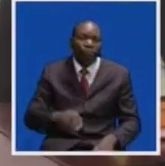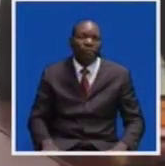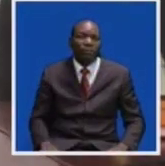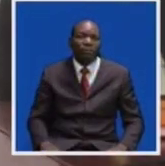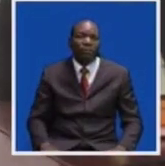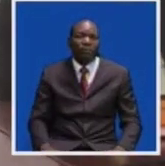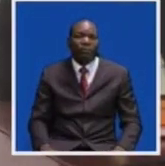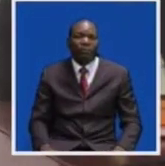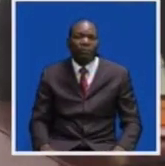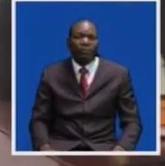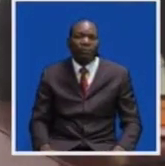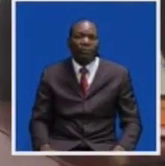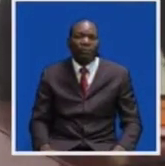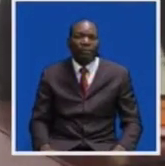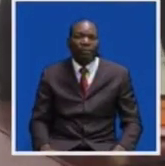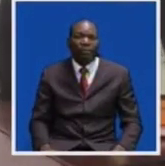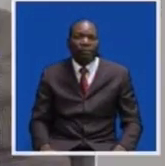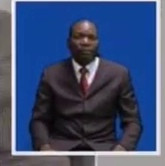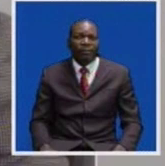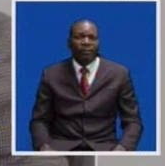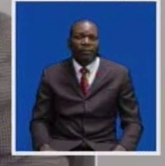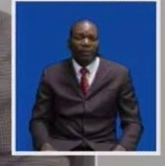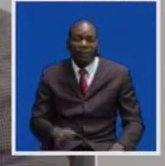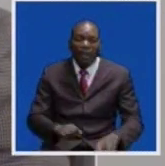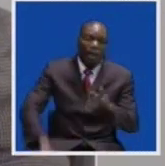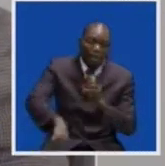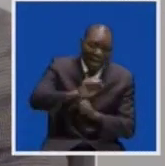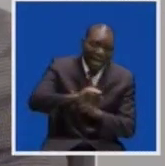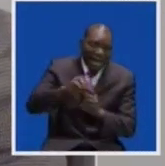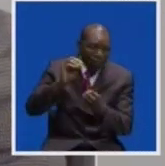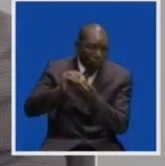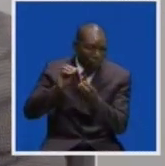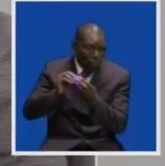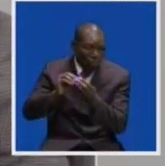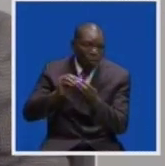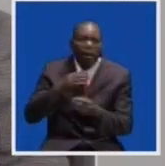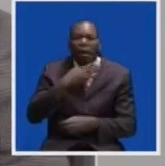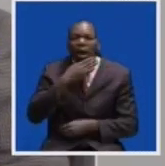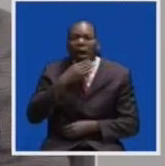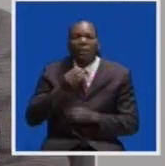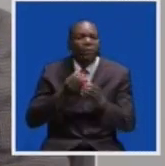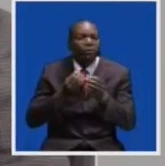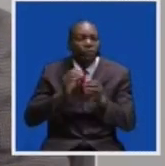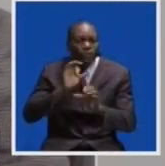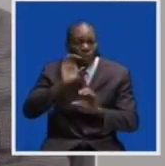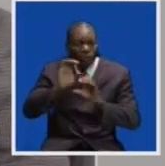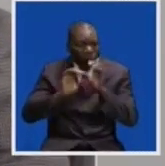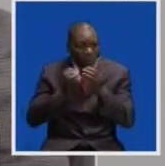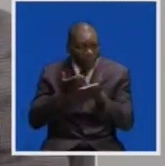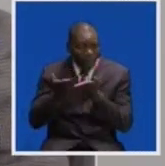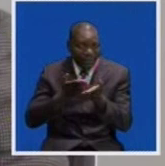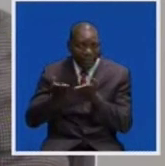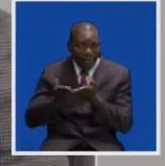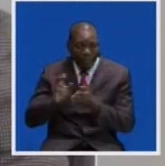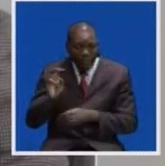So, altogether, in dismissals, the civil service commission, in the